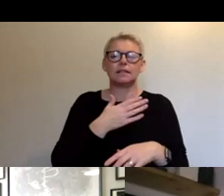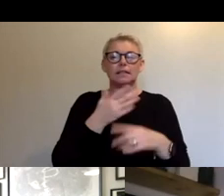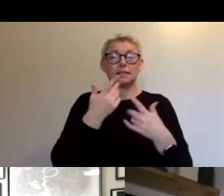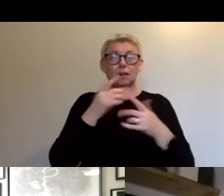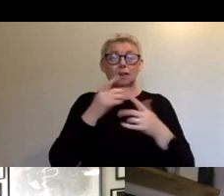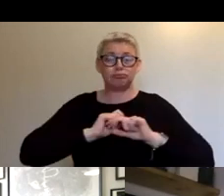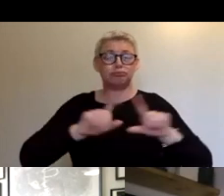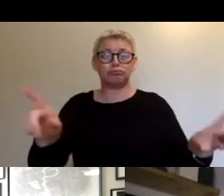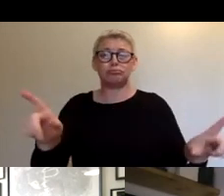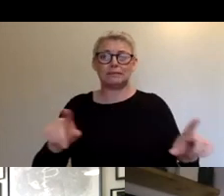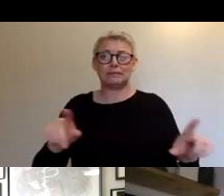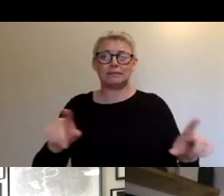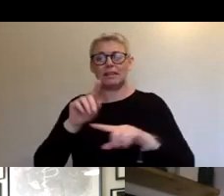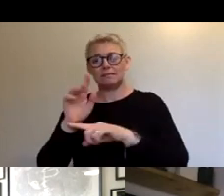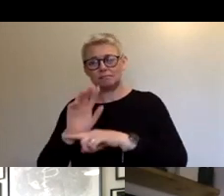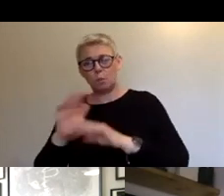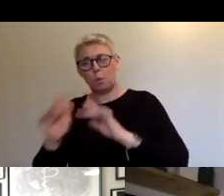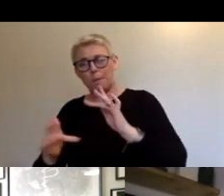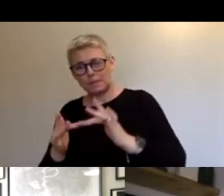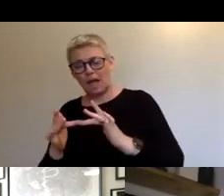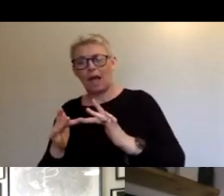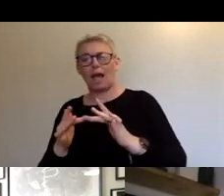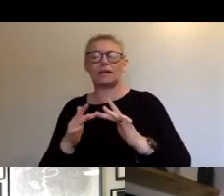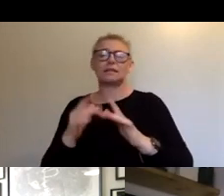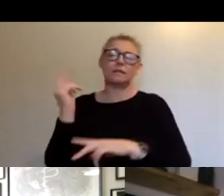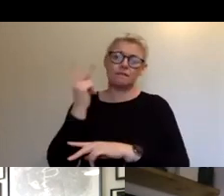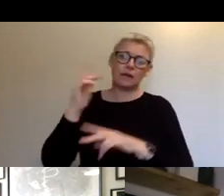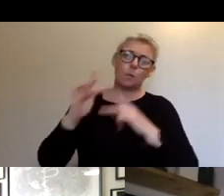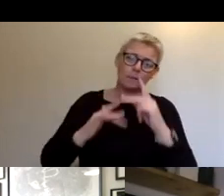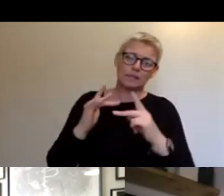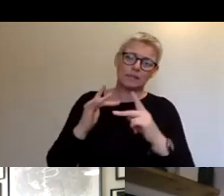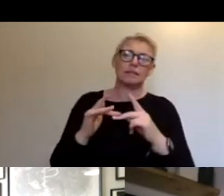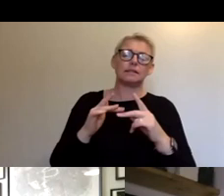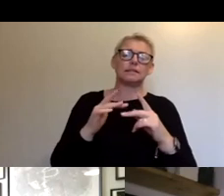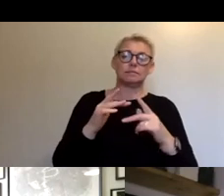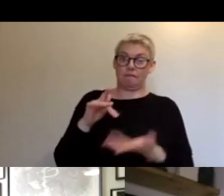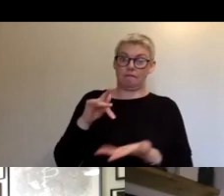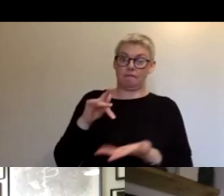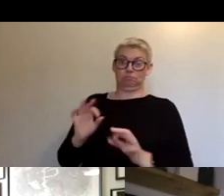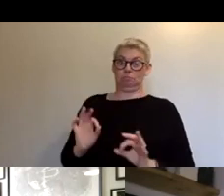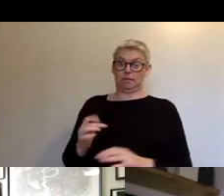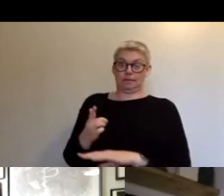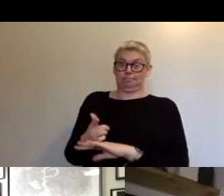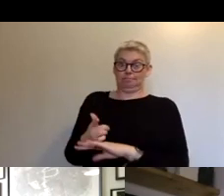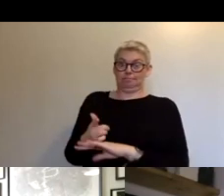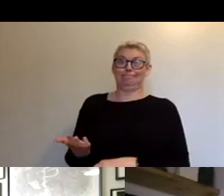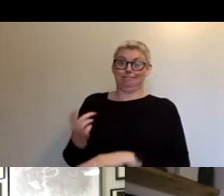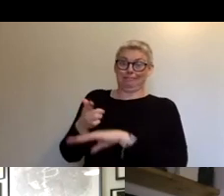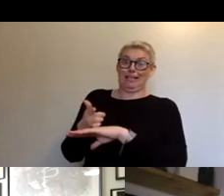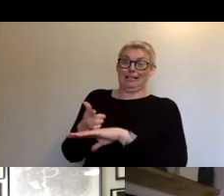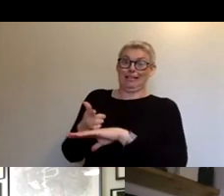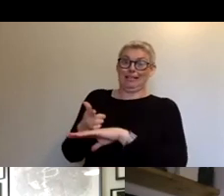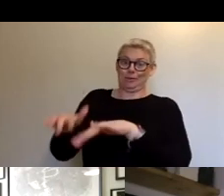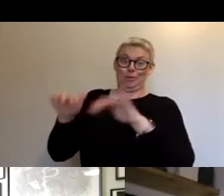through Wise Children's website and Brestelvik. So in a sense it was venue free. Um, and that brought with it its own huge audience.